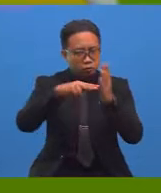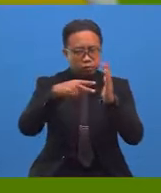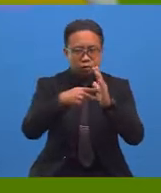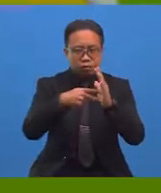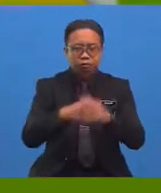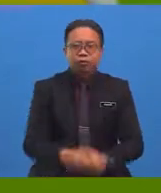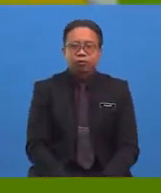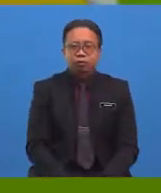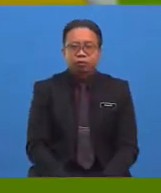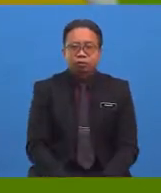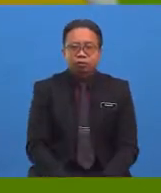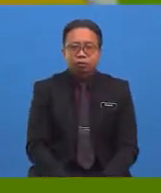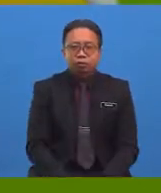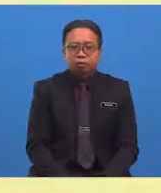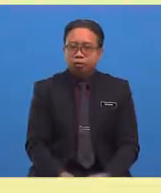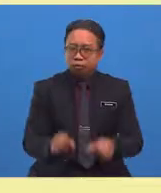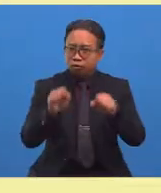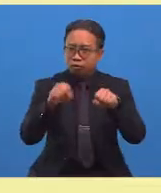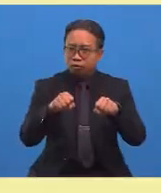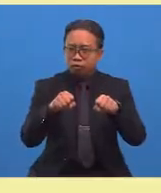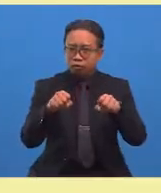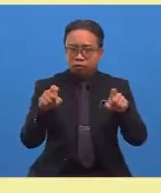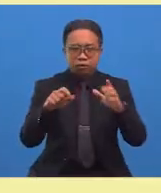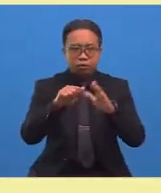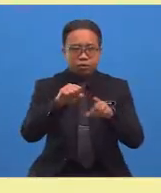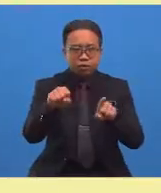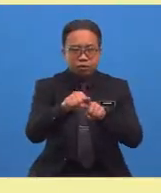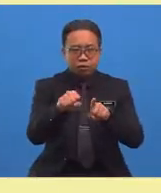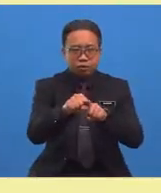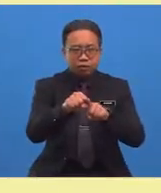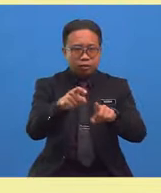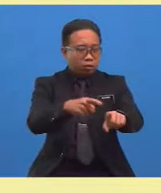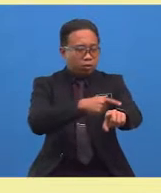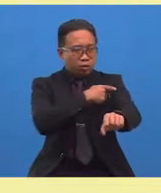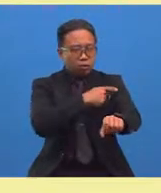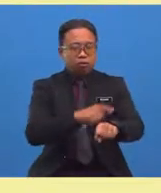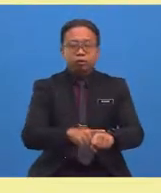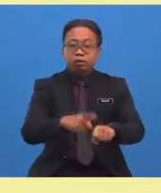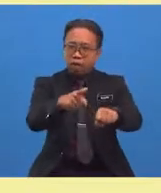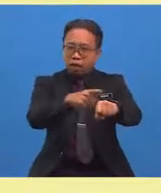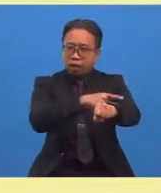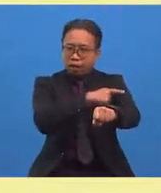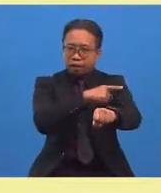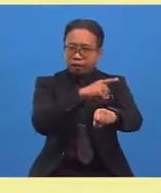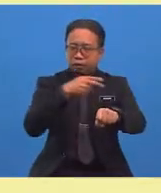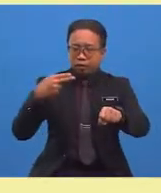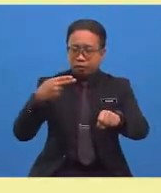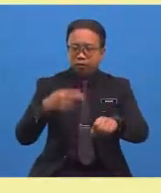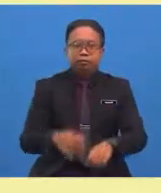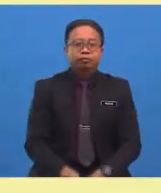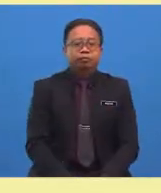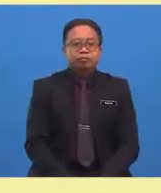That is absolutely right. The synonym for long is langti. Great job.